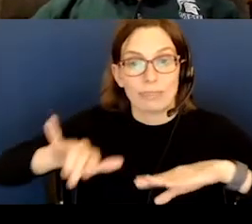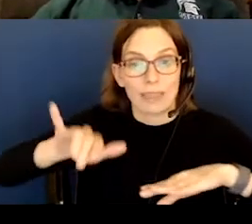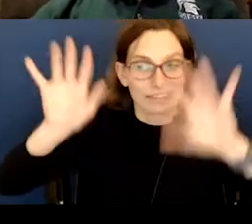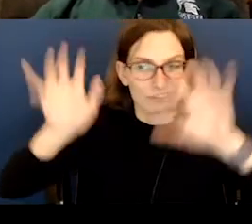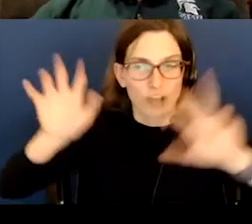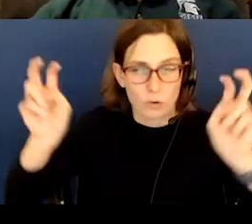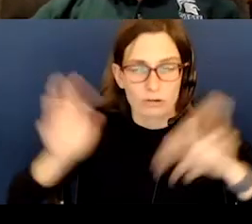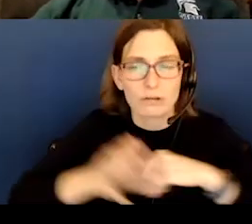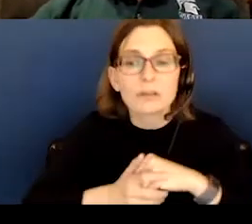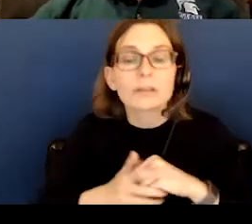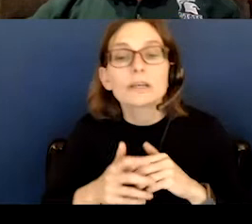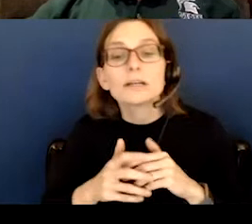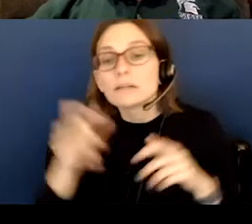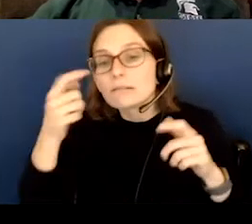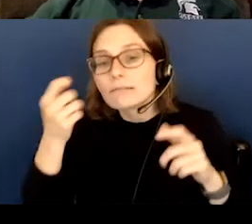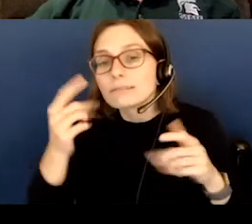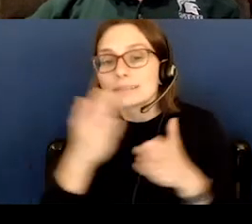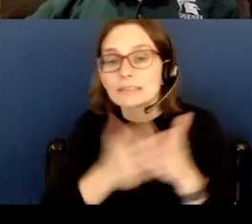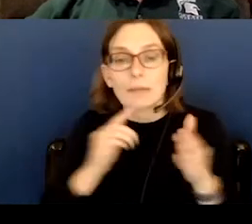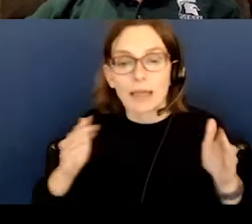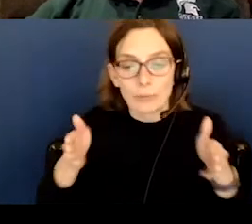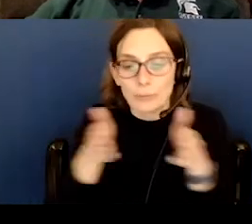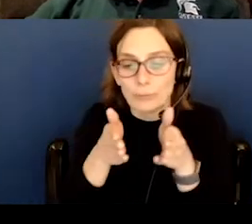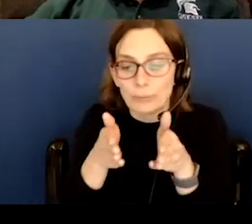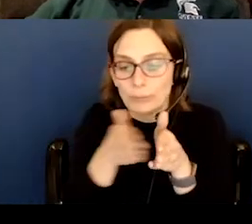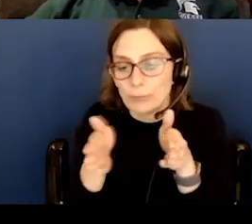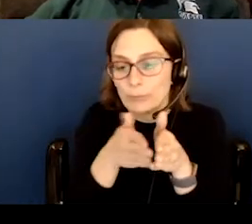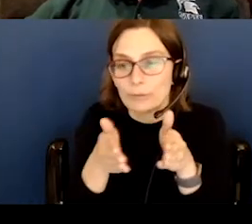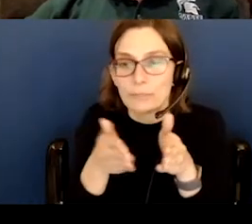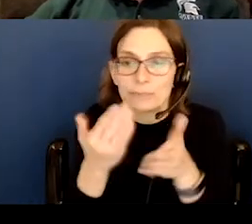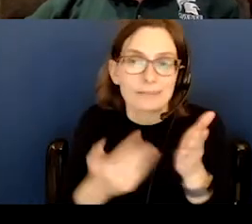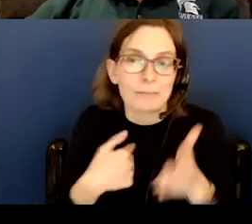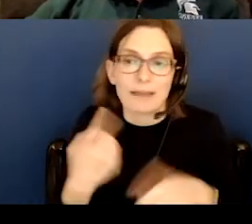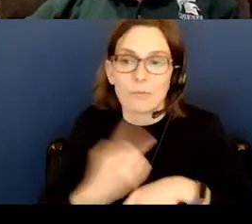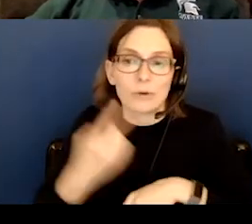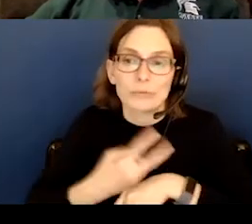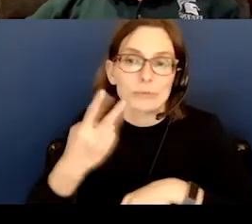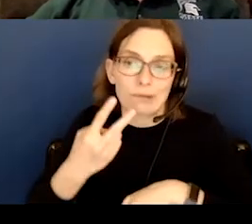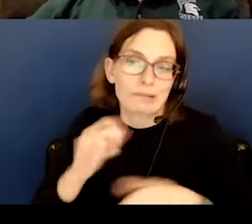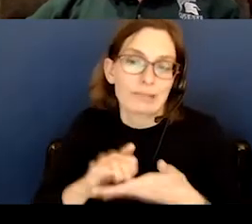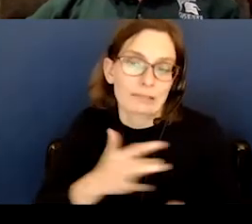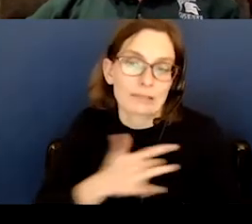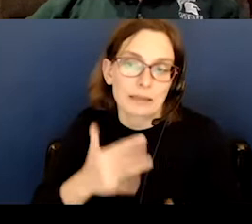itself, usually some of them have a very narrow peak. Some of them have a peak that's like a day or two, a day or two is more common.